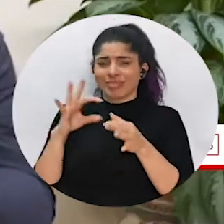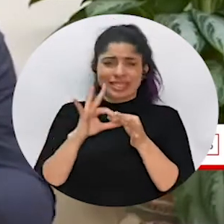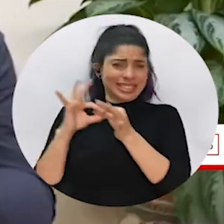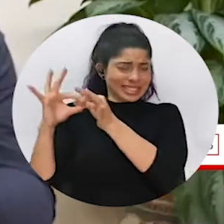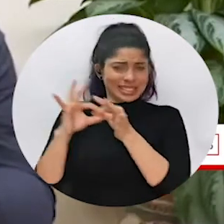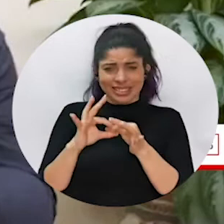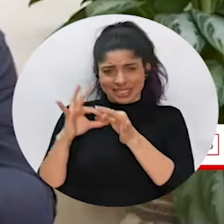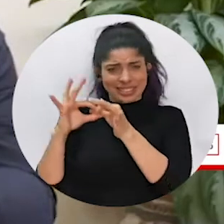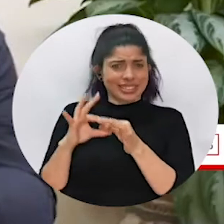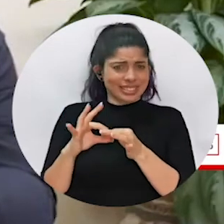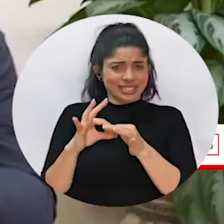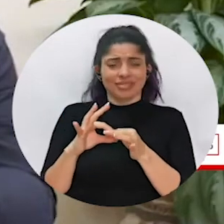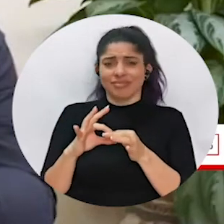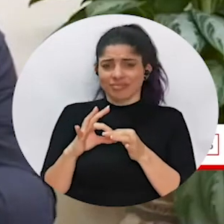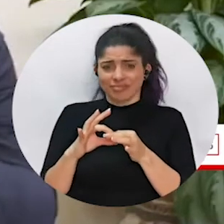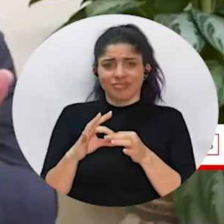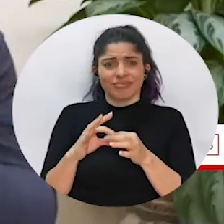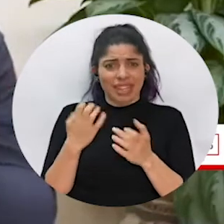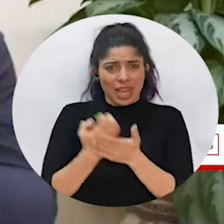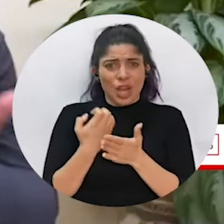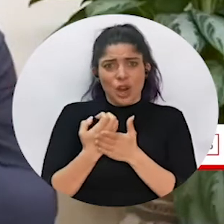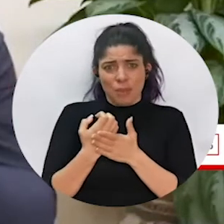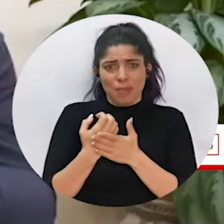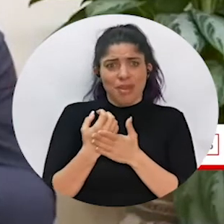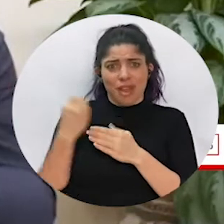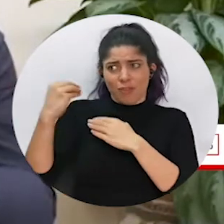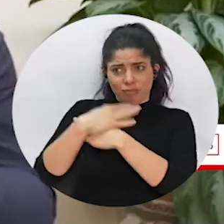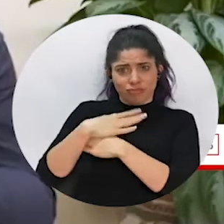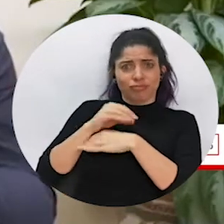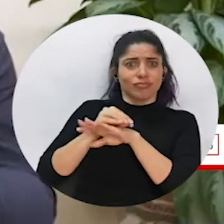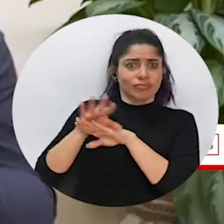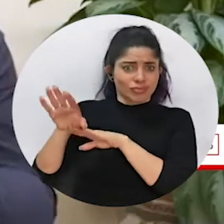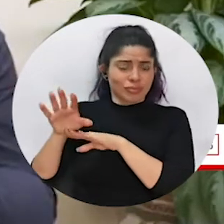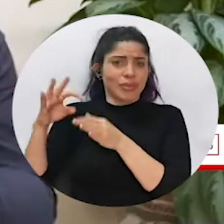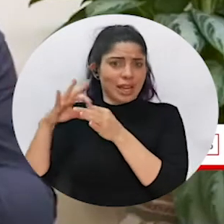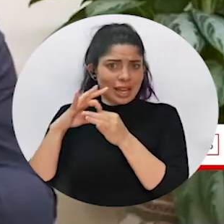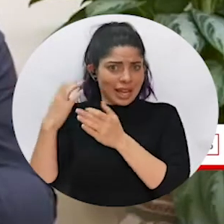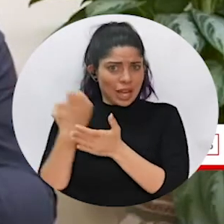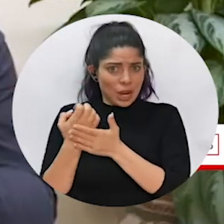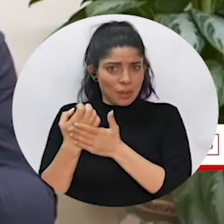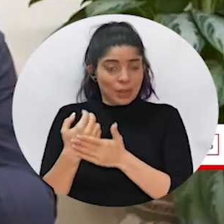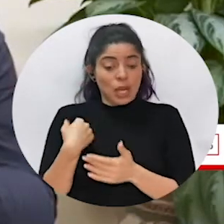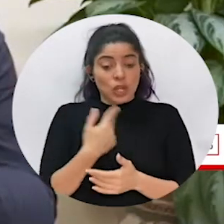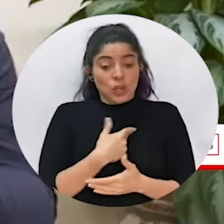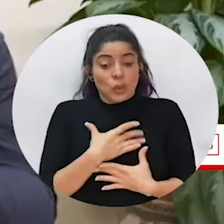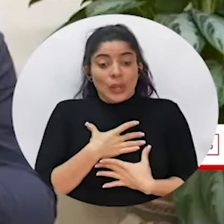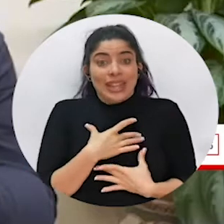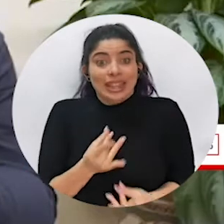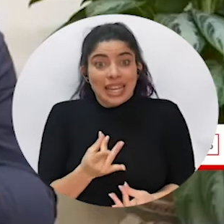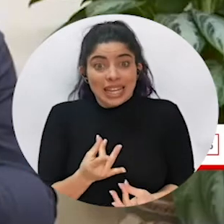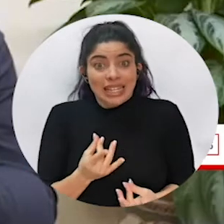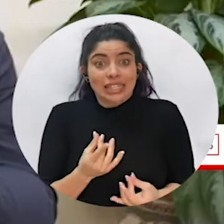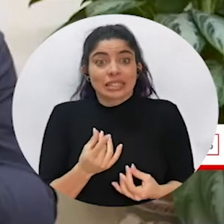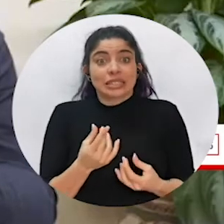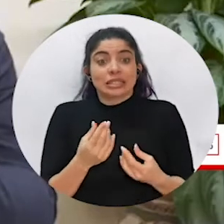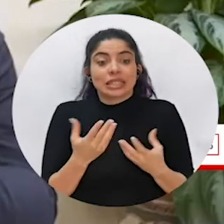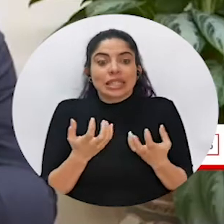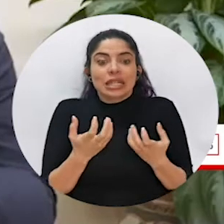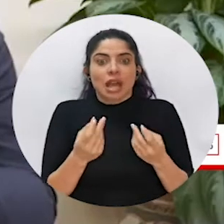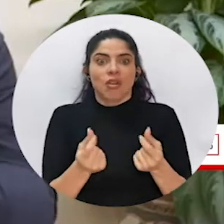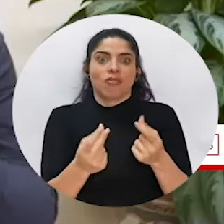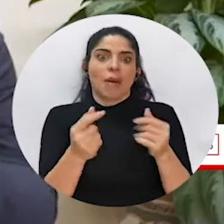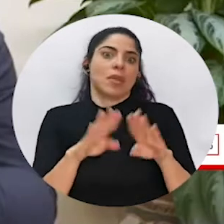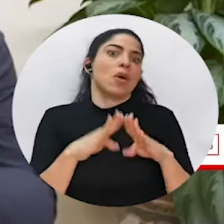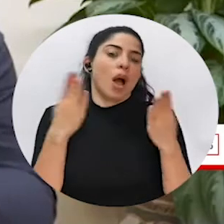interlinked, we have very interlinked economies. And our interest is, in the